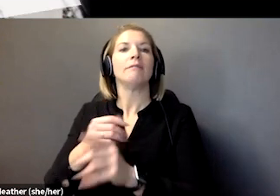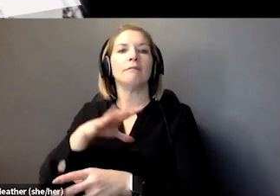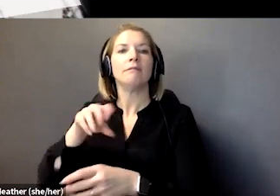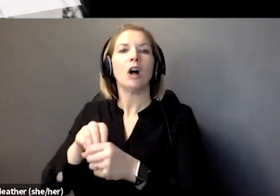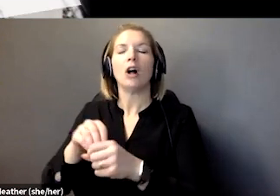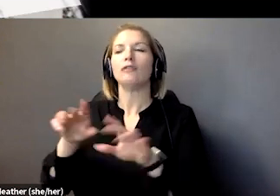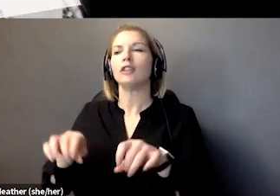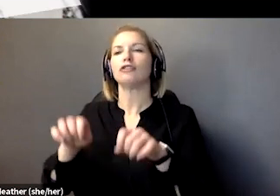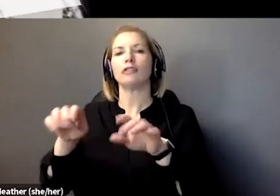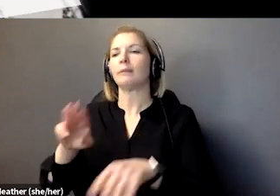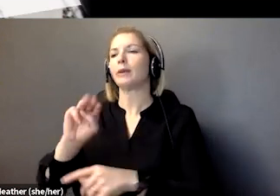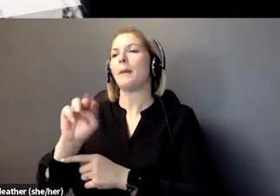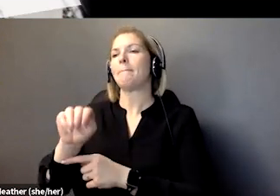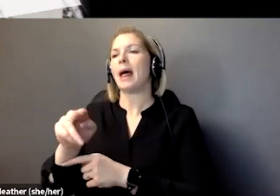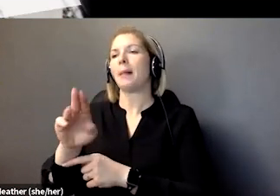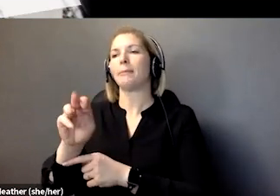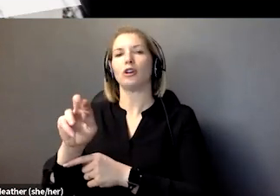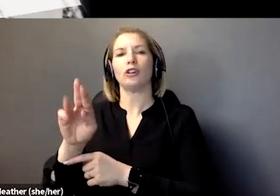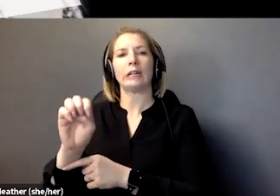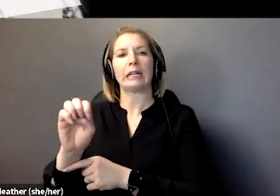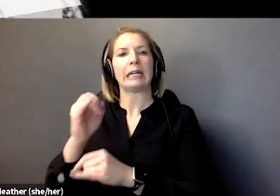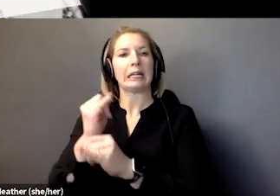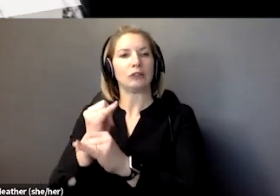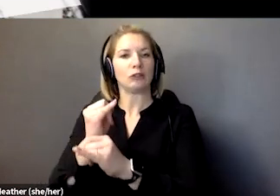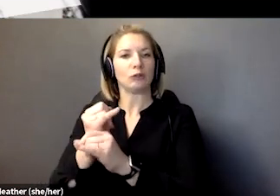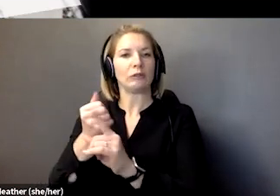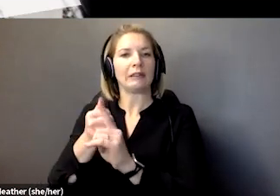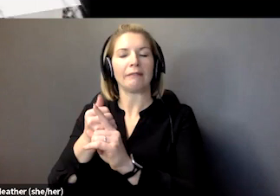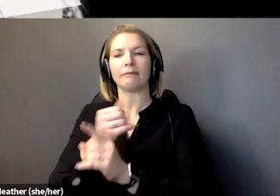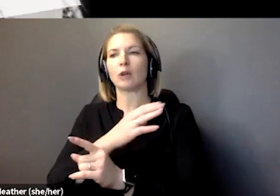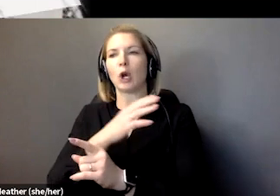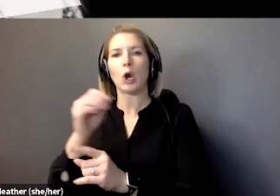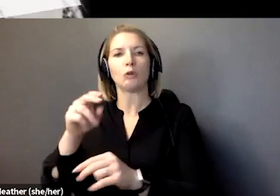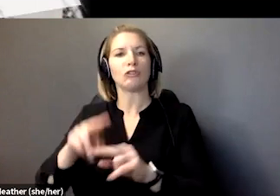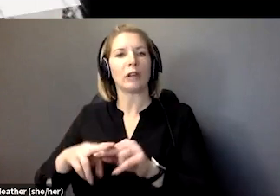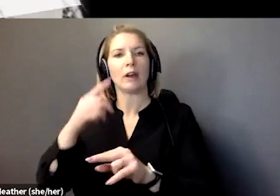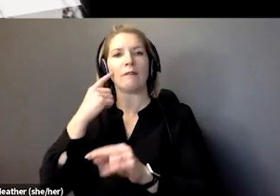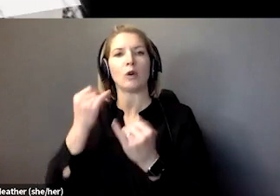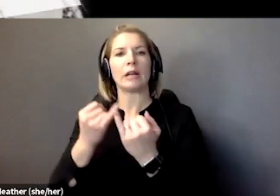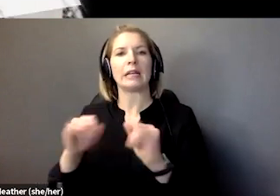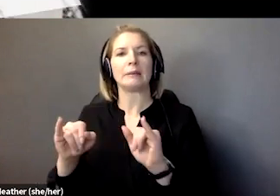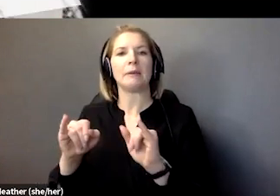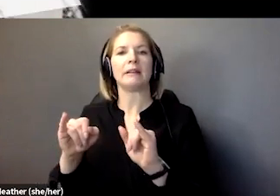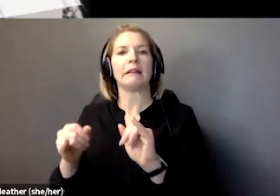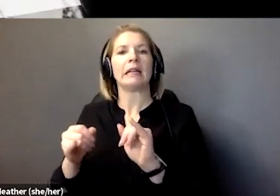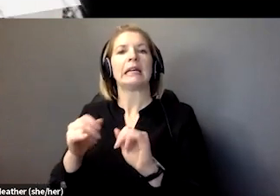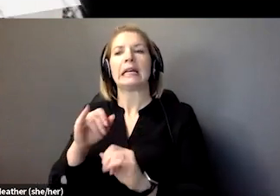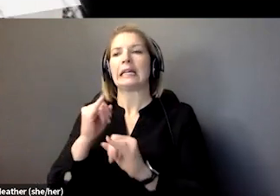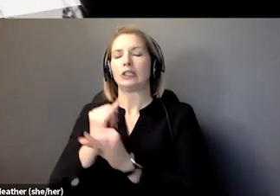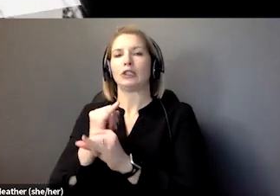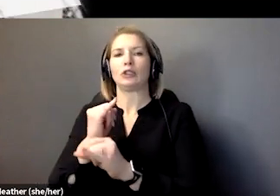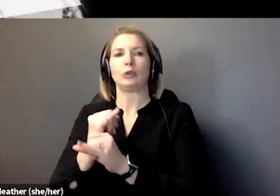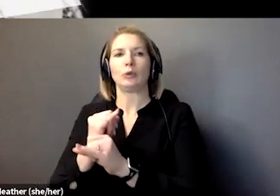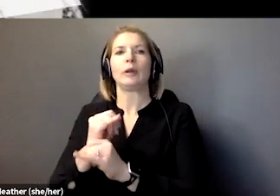University of Melbourne and Co-Chair of Independent Review of the NDIS. He began his